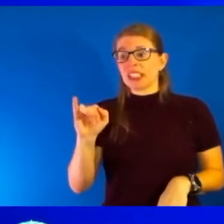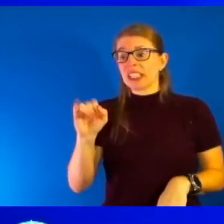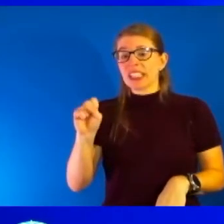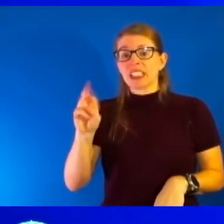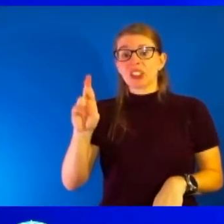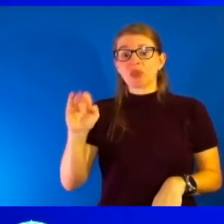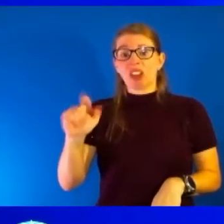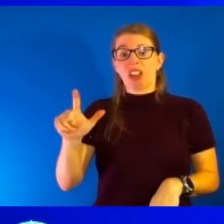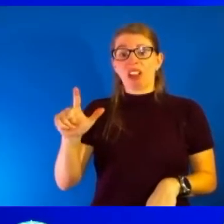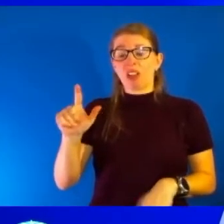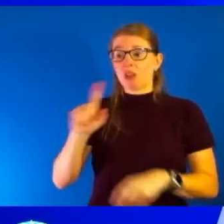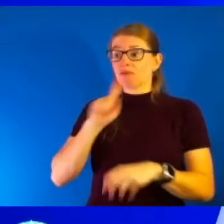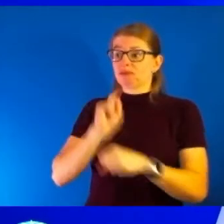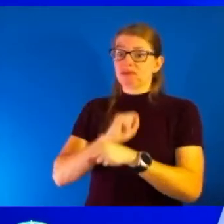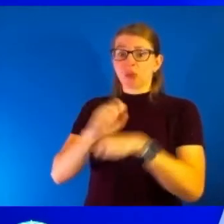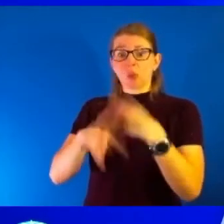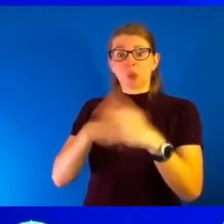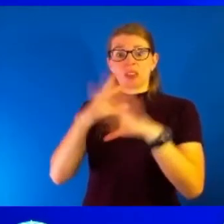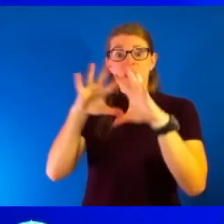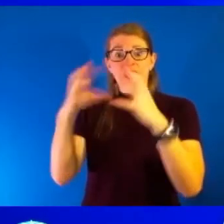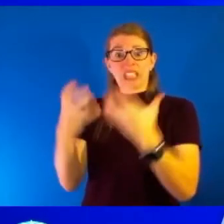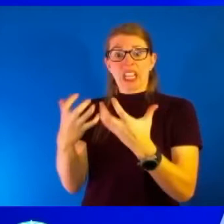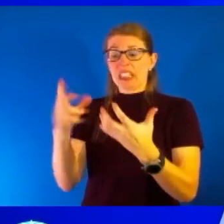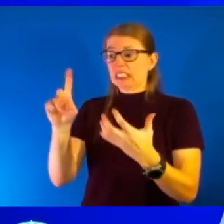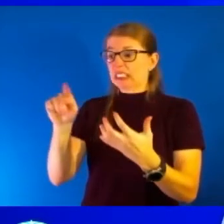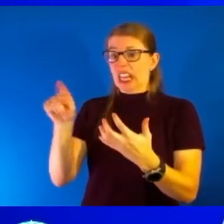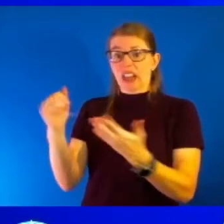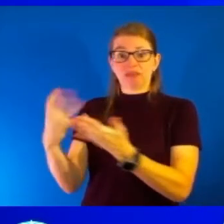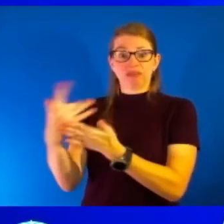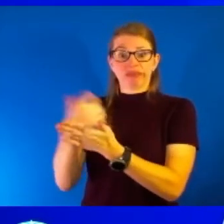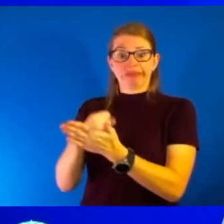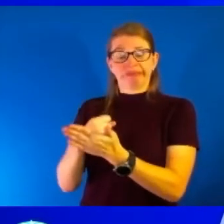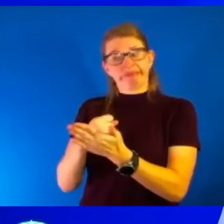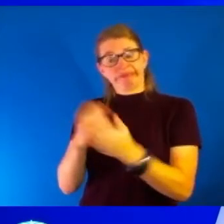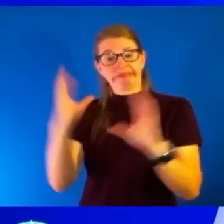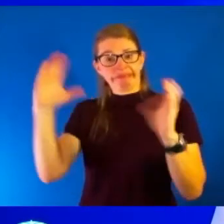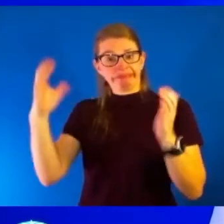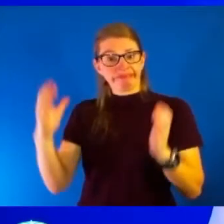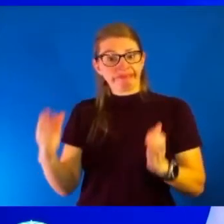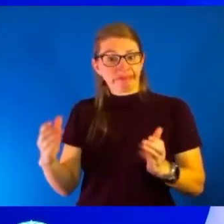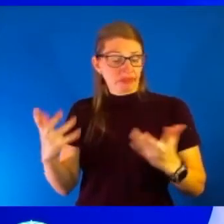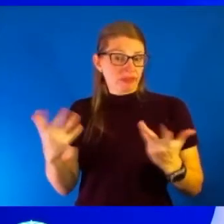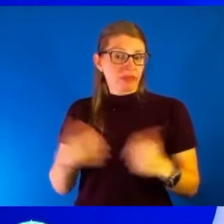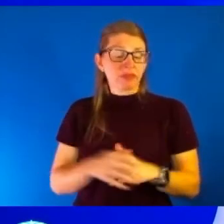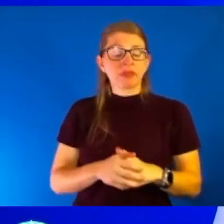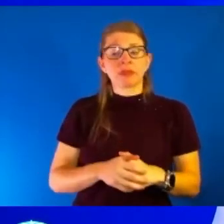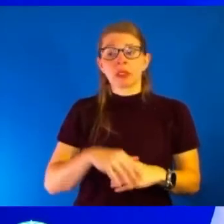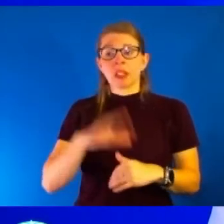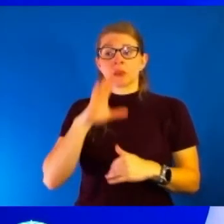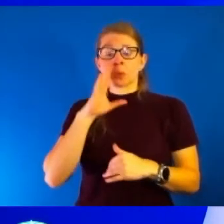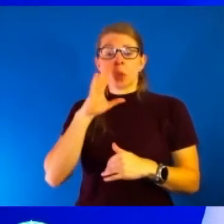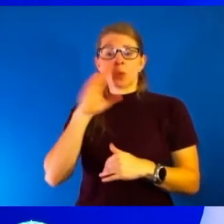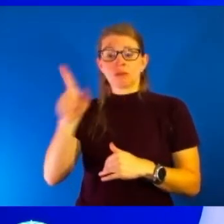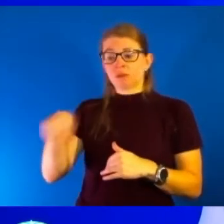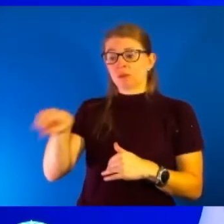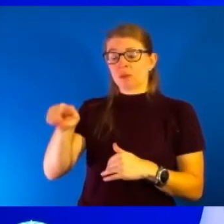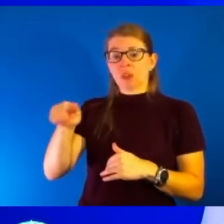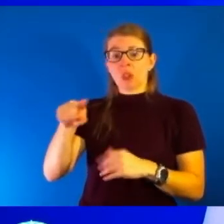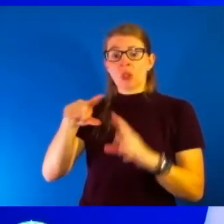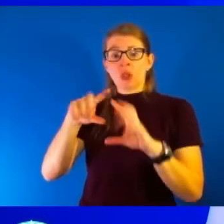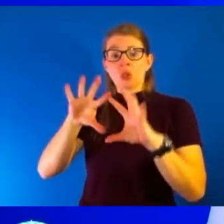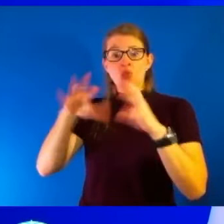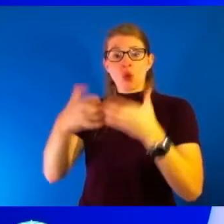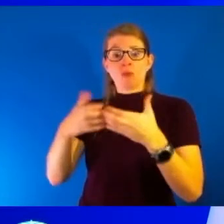data. And certainly what we have seen is that those groups, especially over 65, do